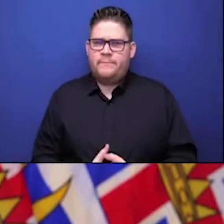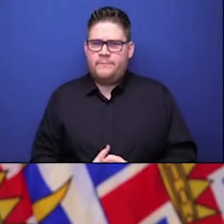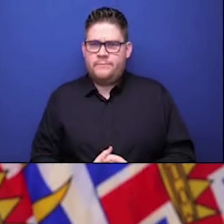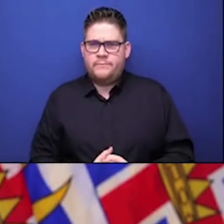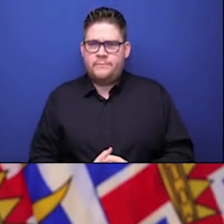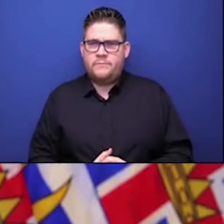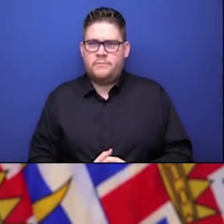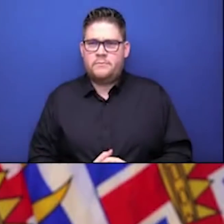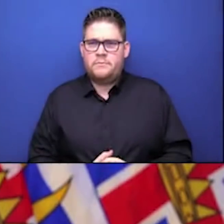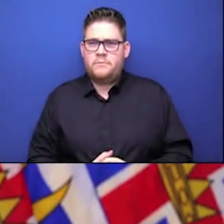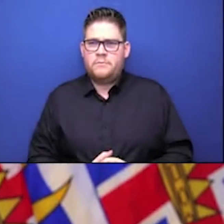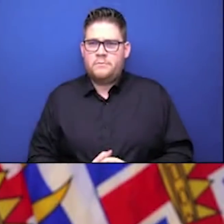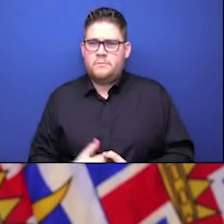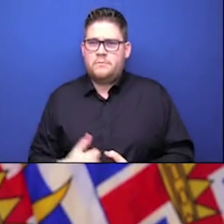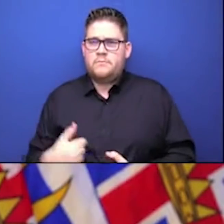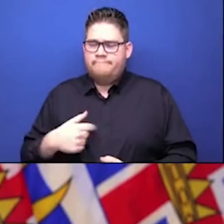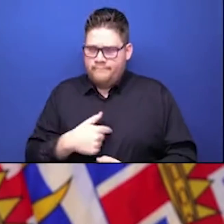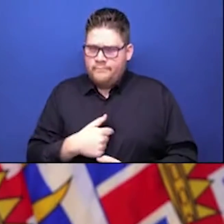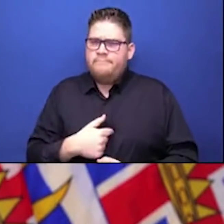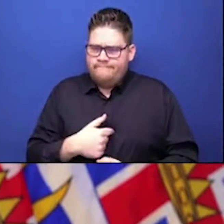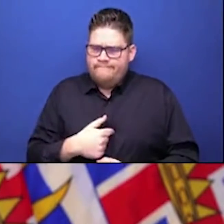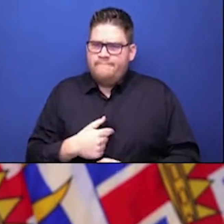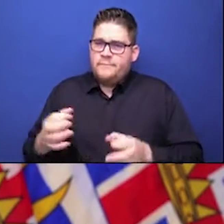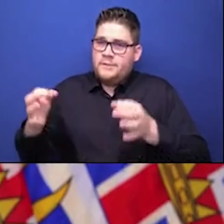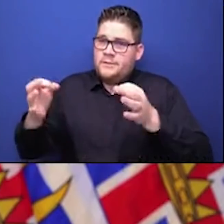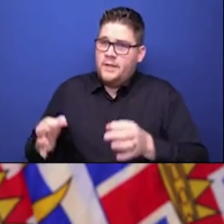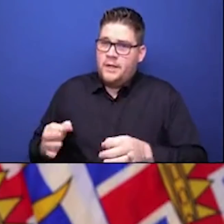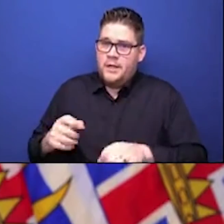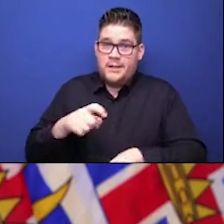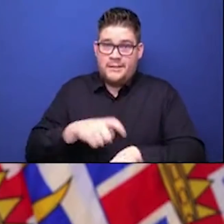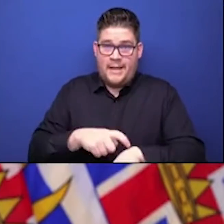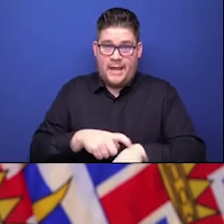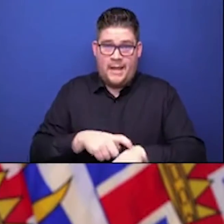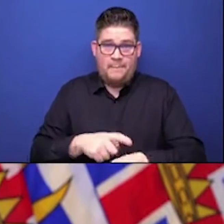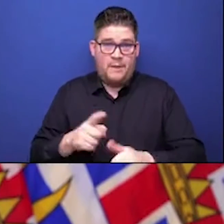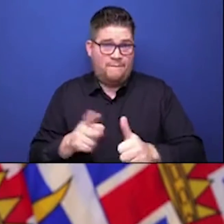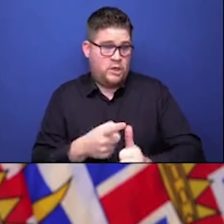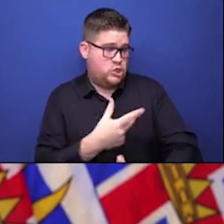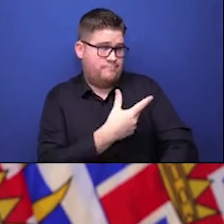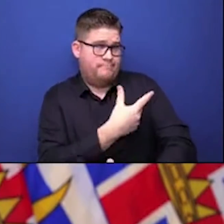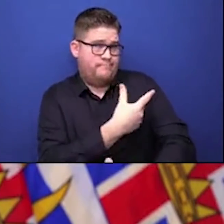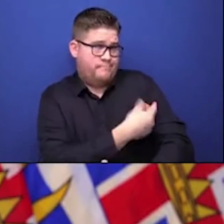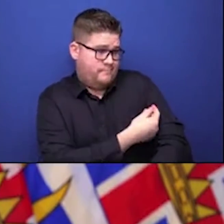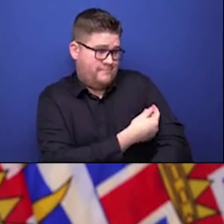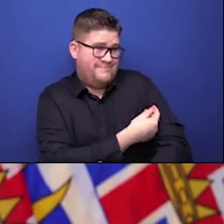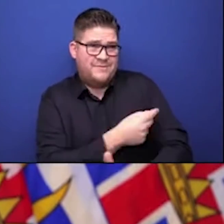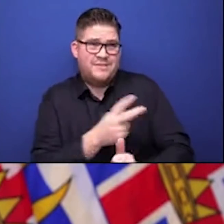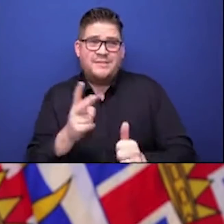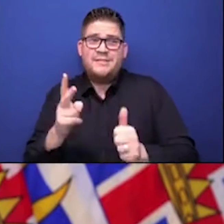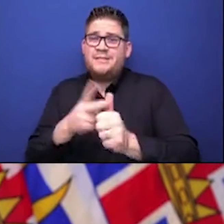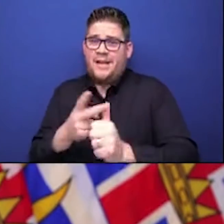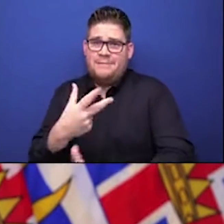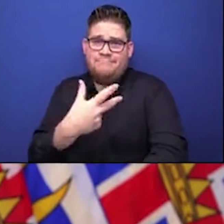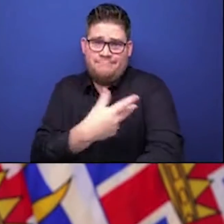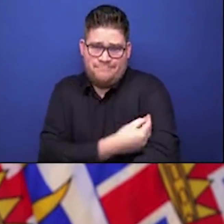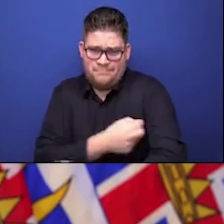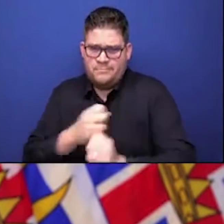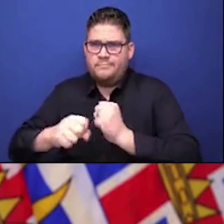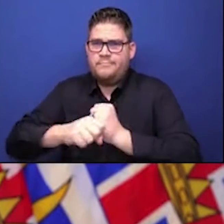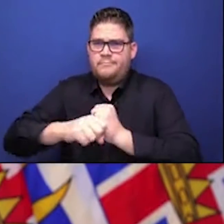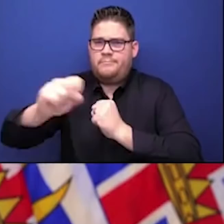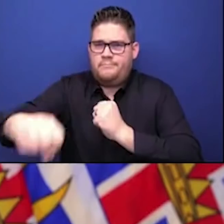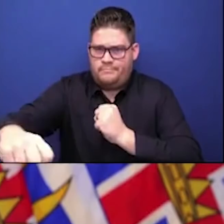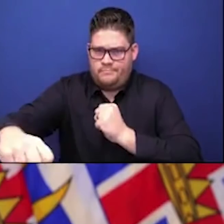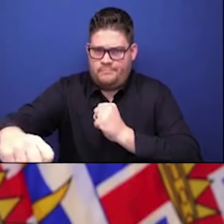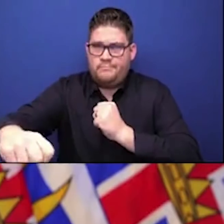second booster dose of the vaccines, the Pfizer and the Moderna vaccines as well as the AstraZeneca vaccine to